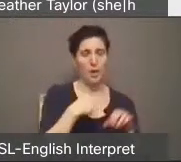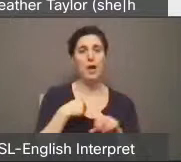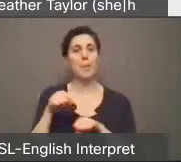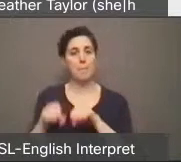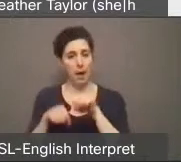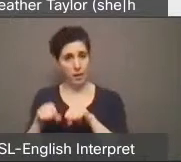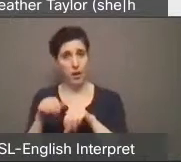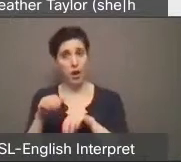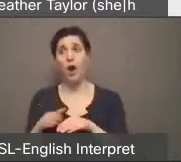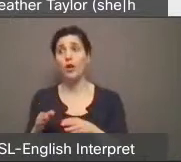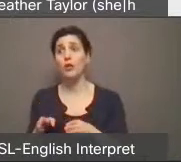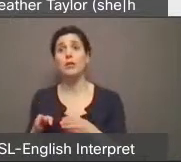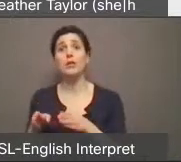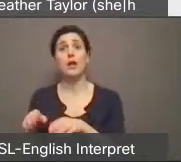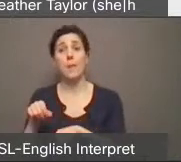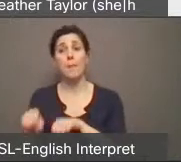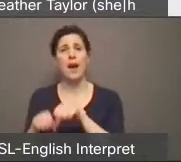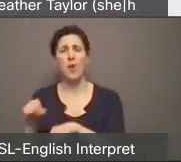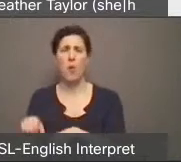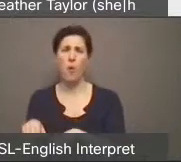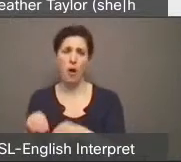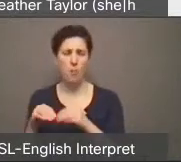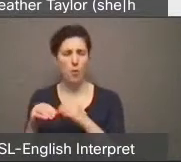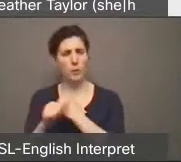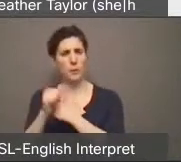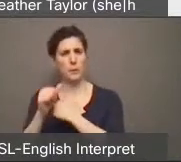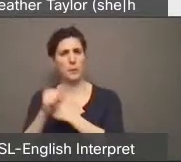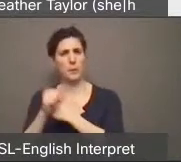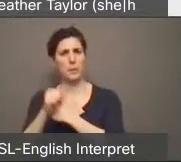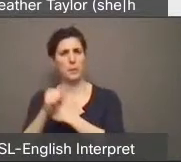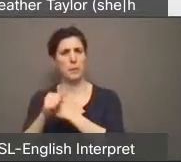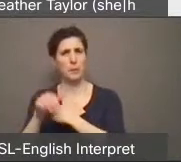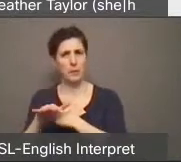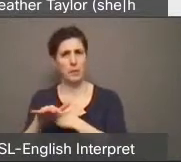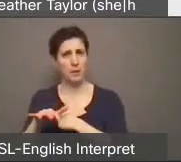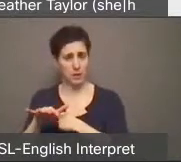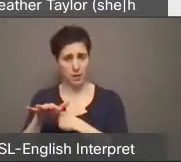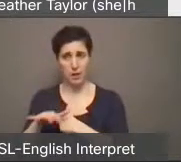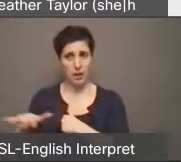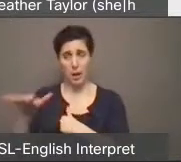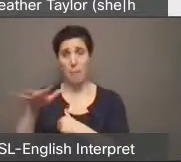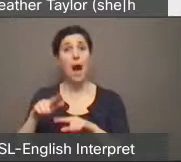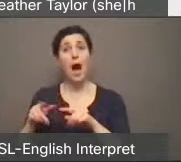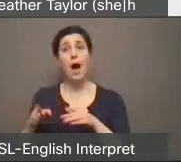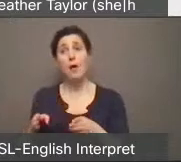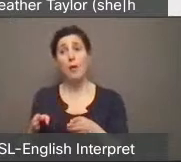often on more trips. So that investment in green infrastructure had a really positive impact on my life.